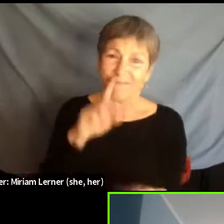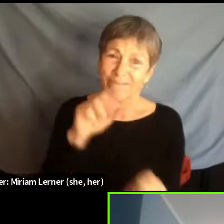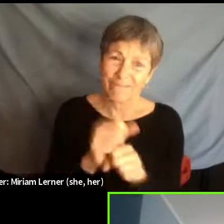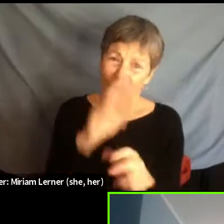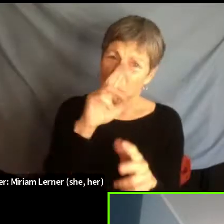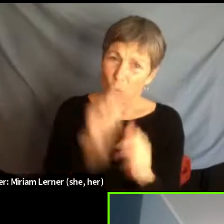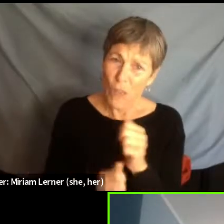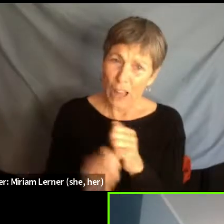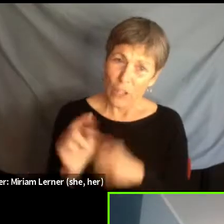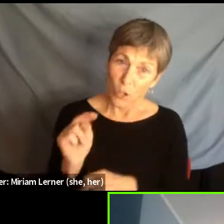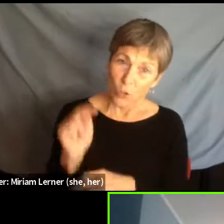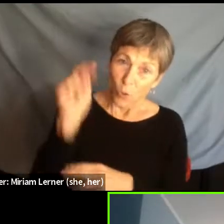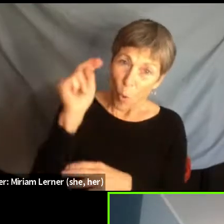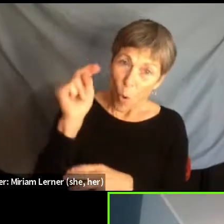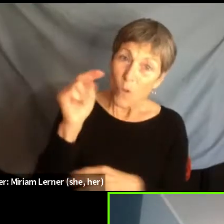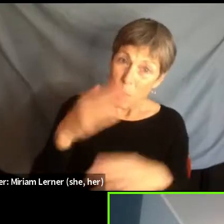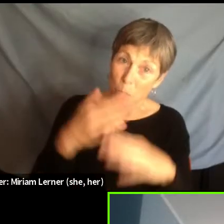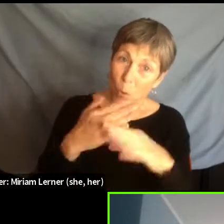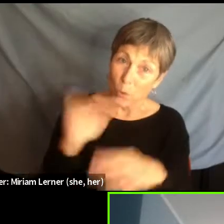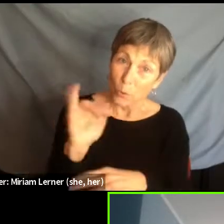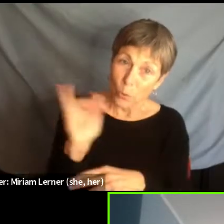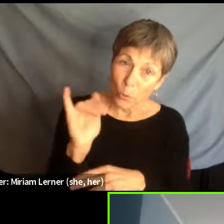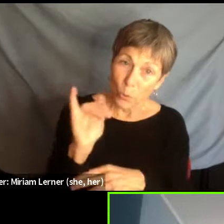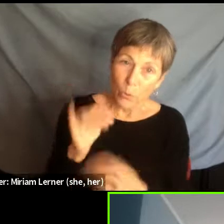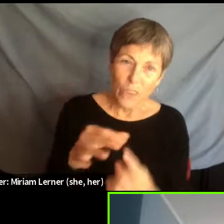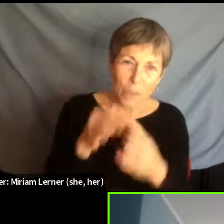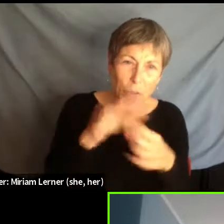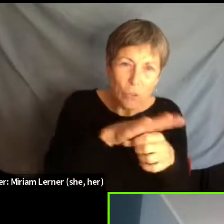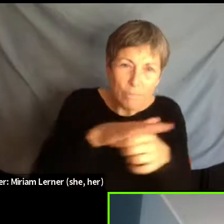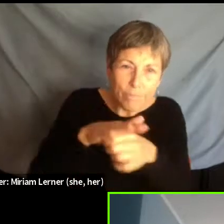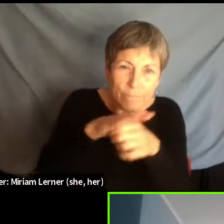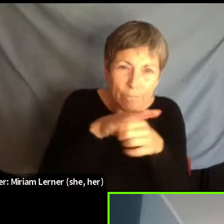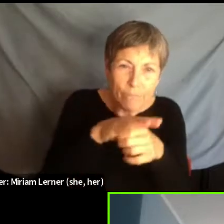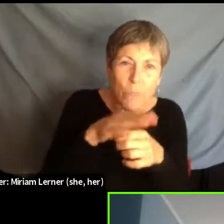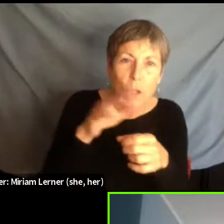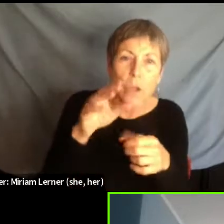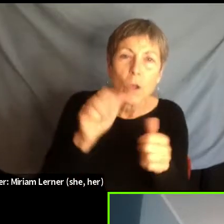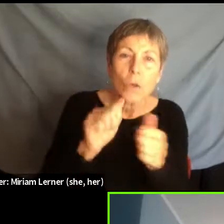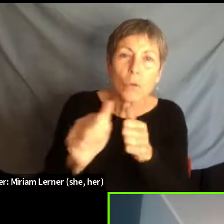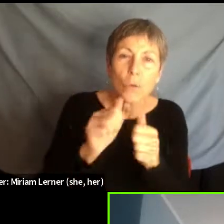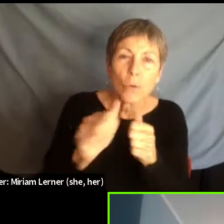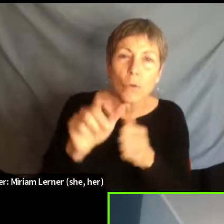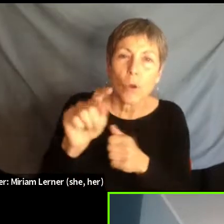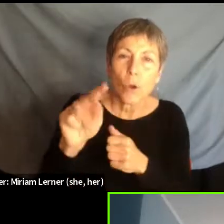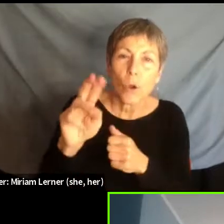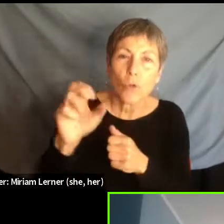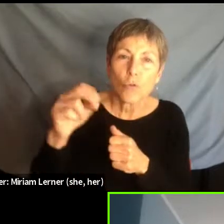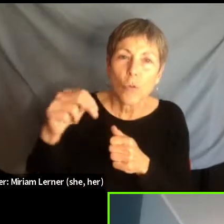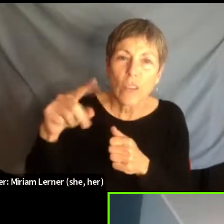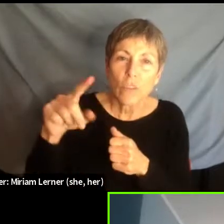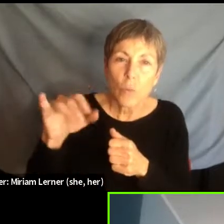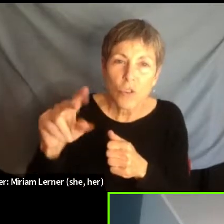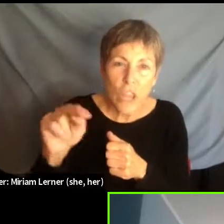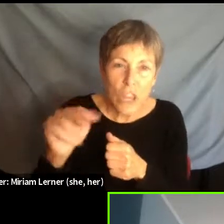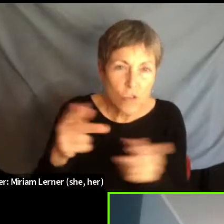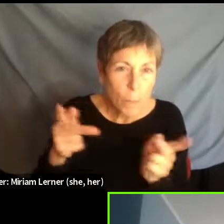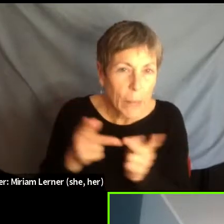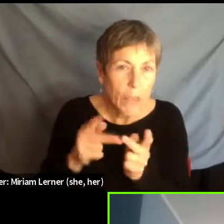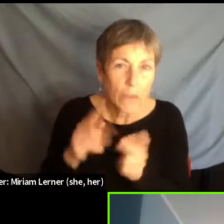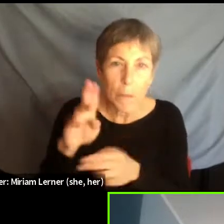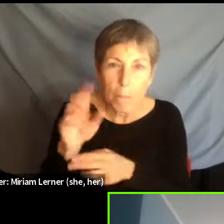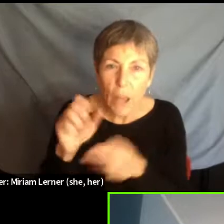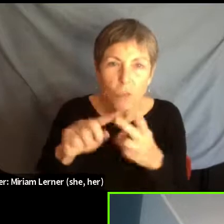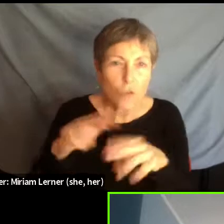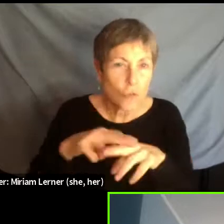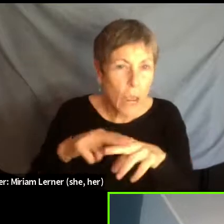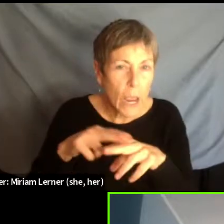northern border, especially at like local regional transportation centers with ICE and CBP literally hunting people. that's language that they